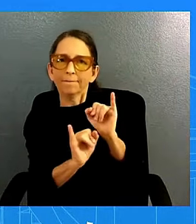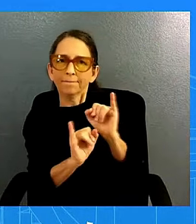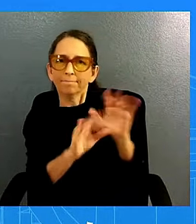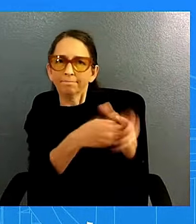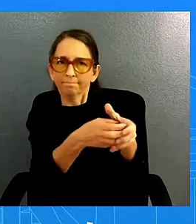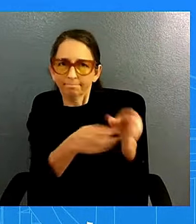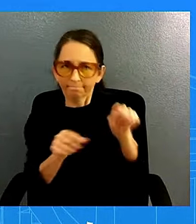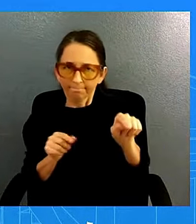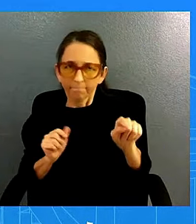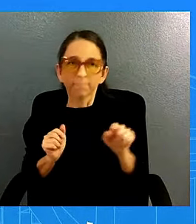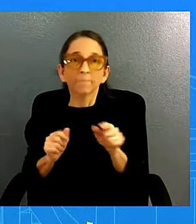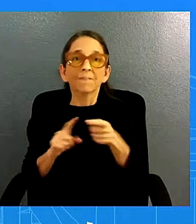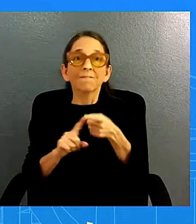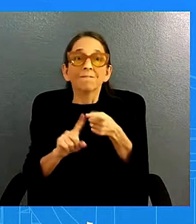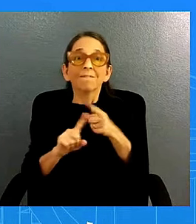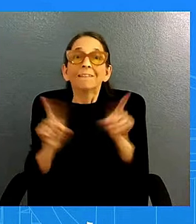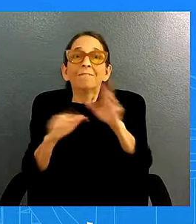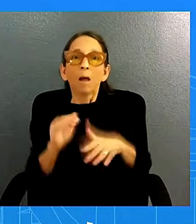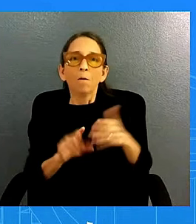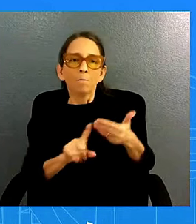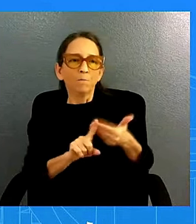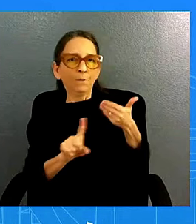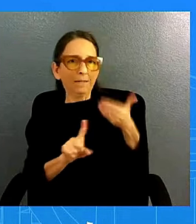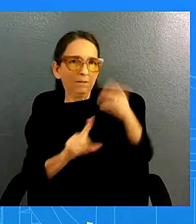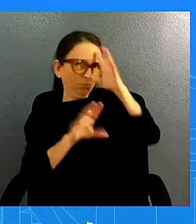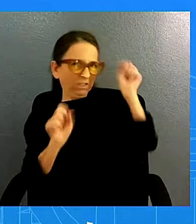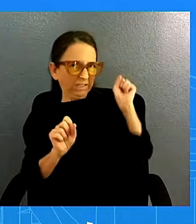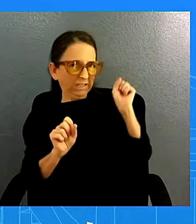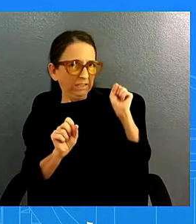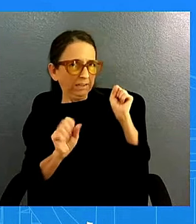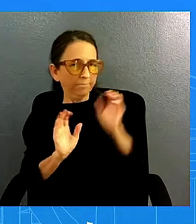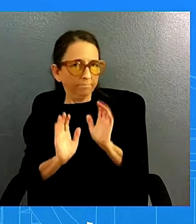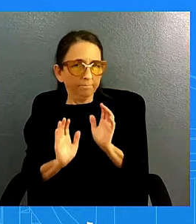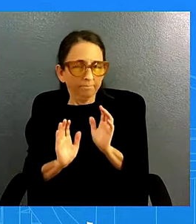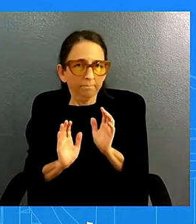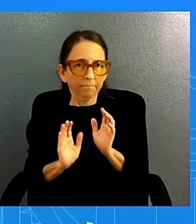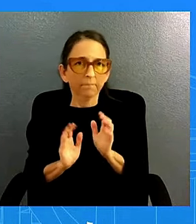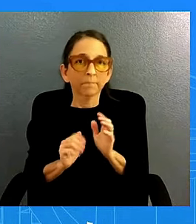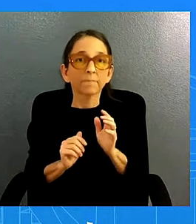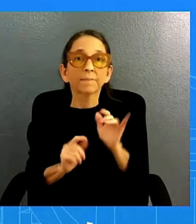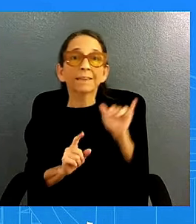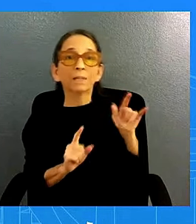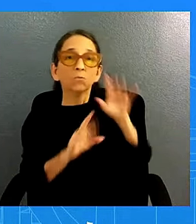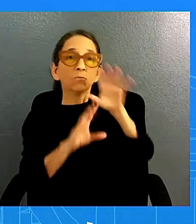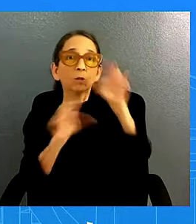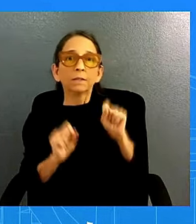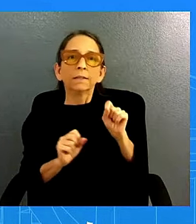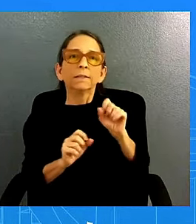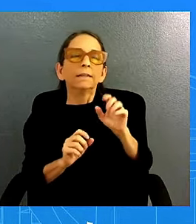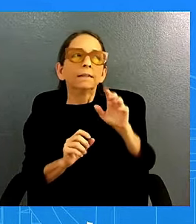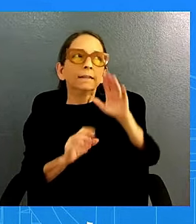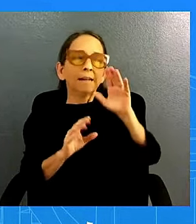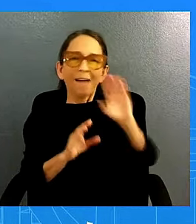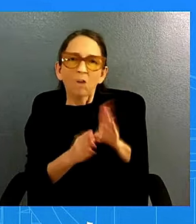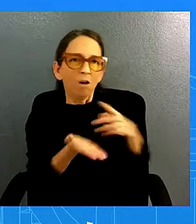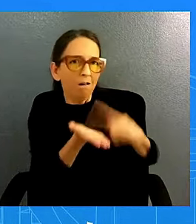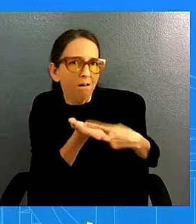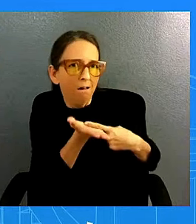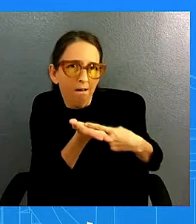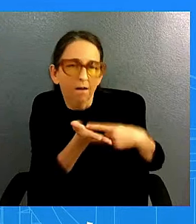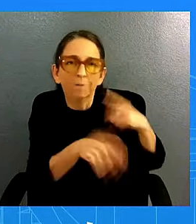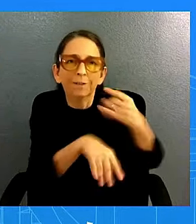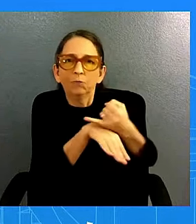never has the president spoken to chair powell about interest rates as president never has he pressured him